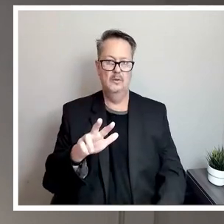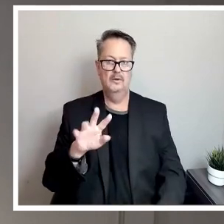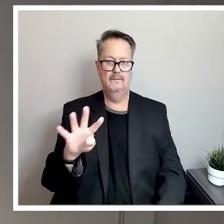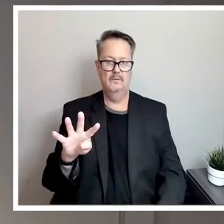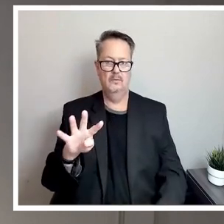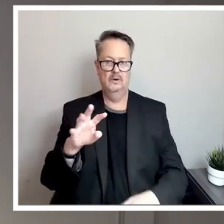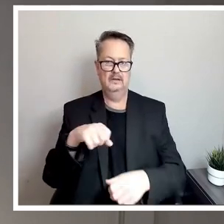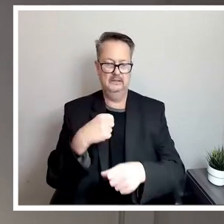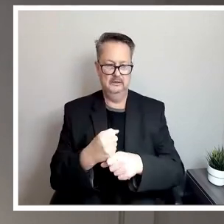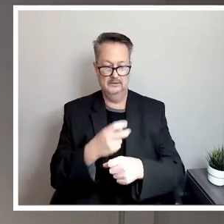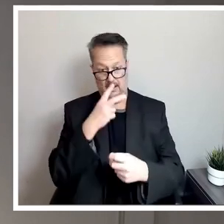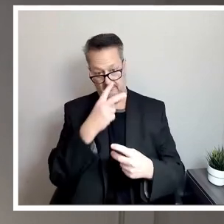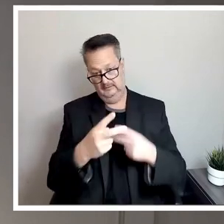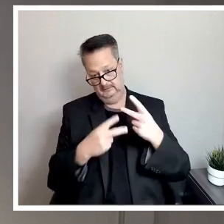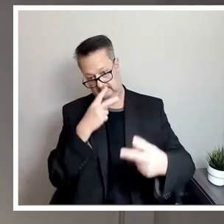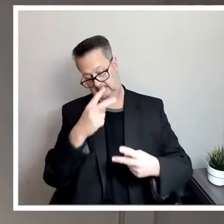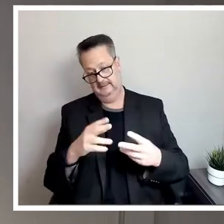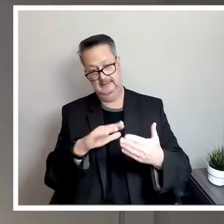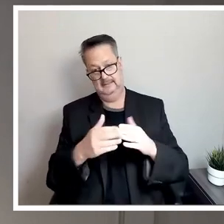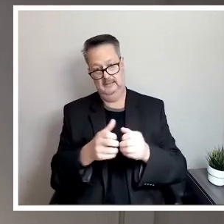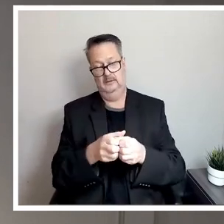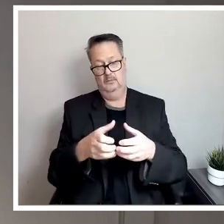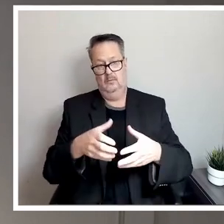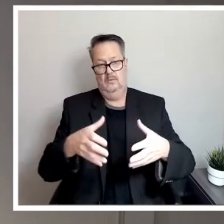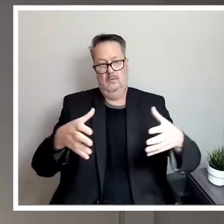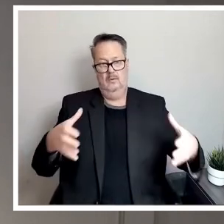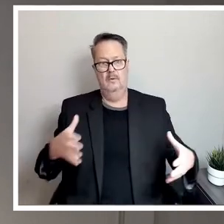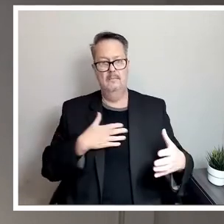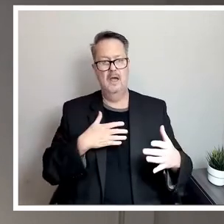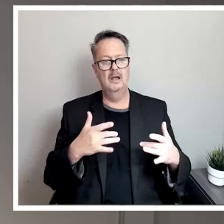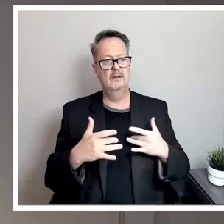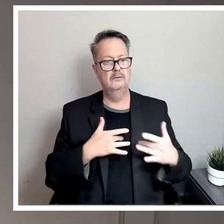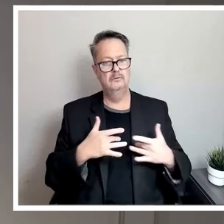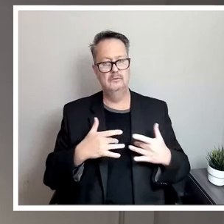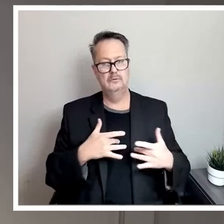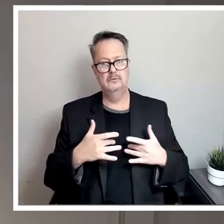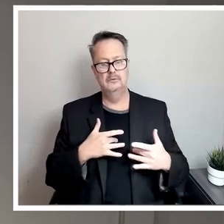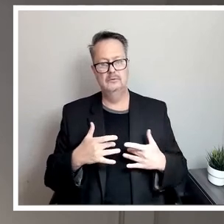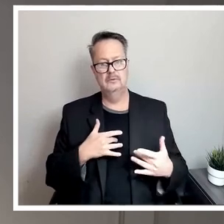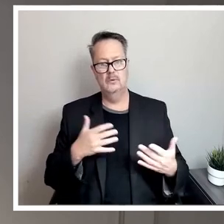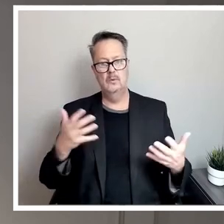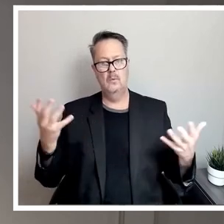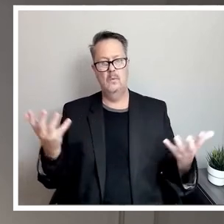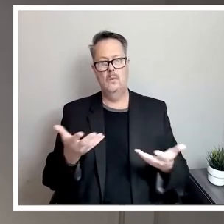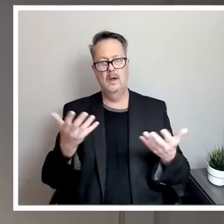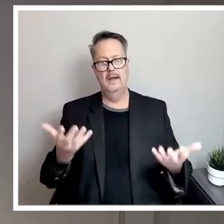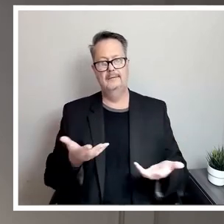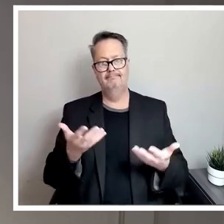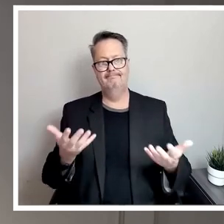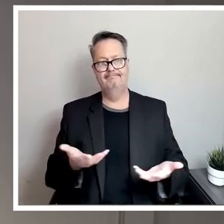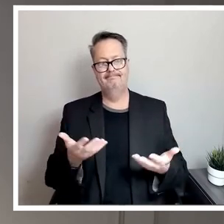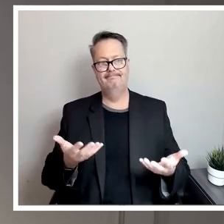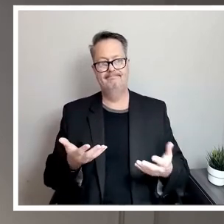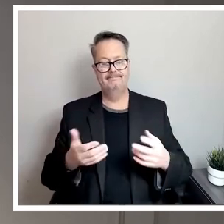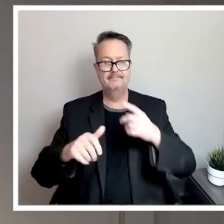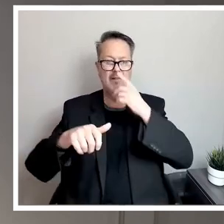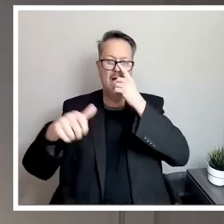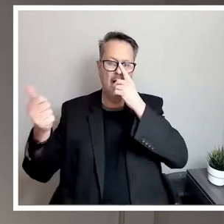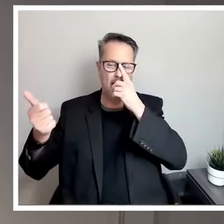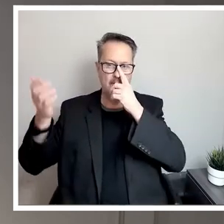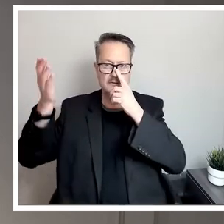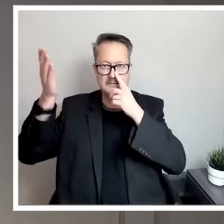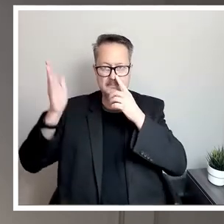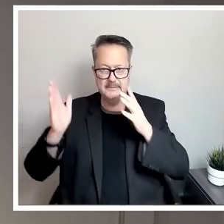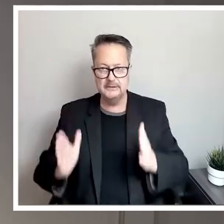our city grow. My concerns are that what the other speakers and other